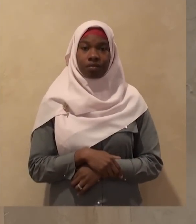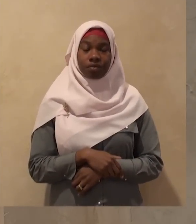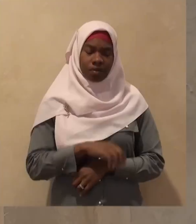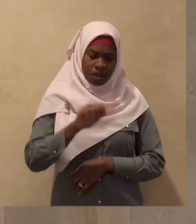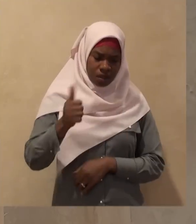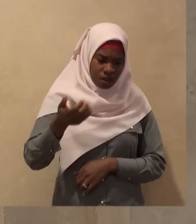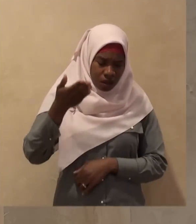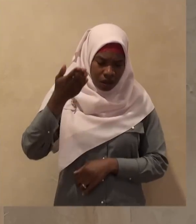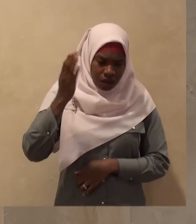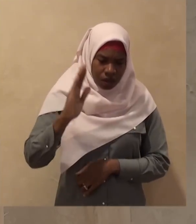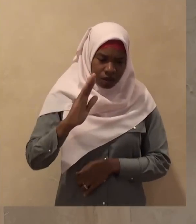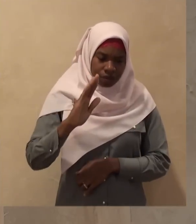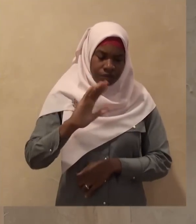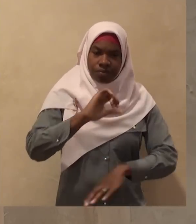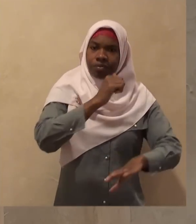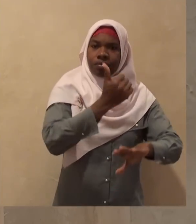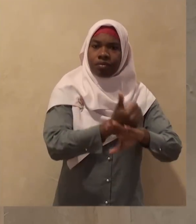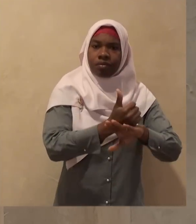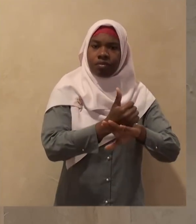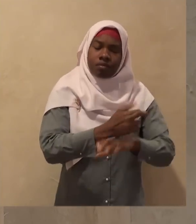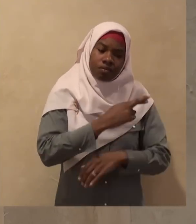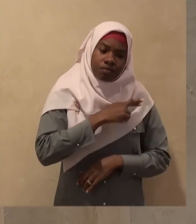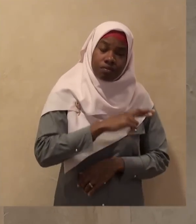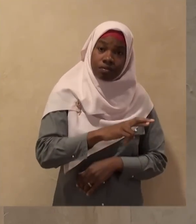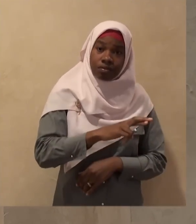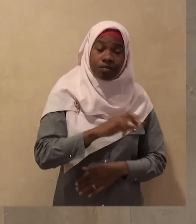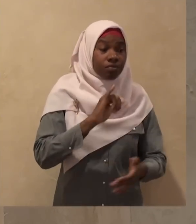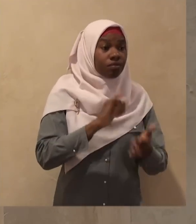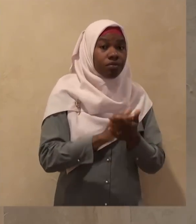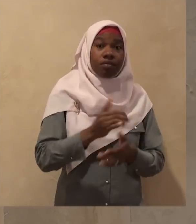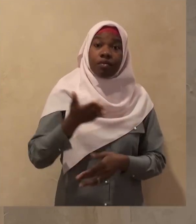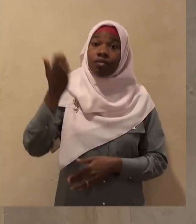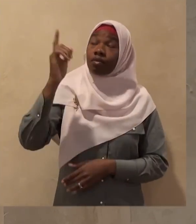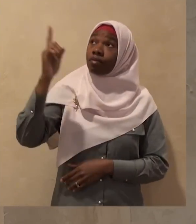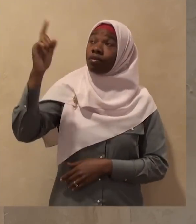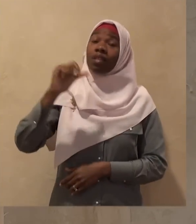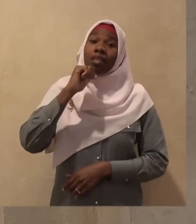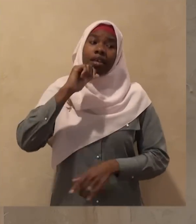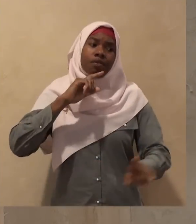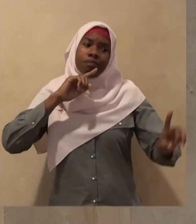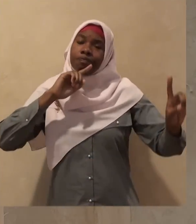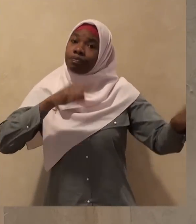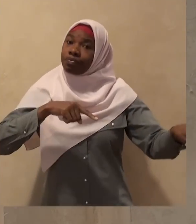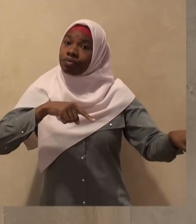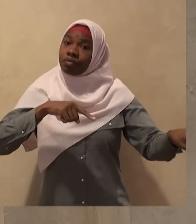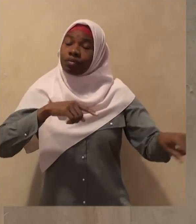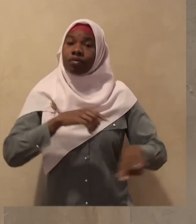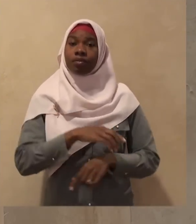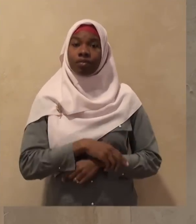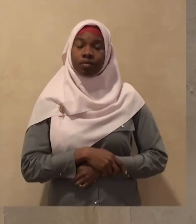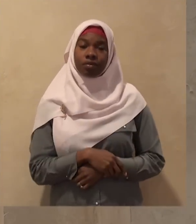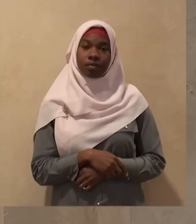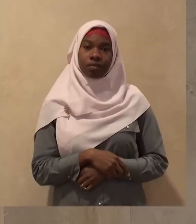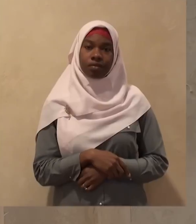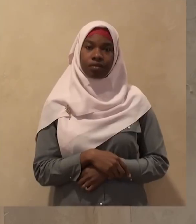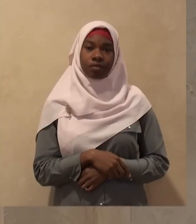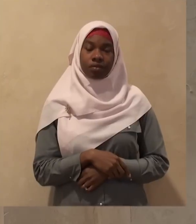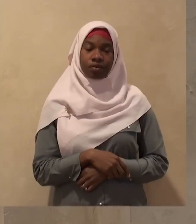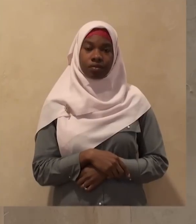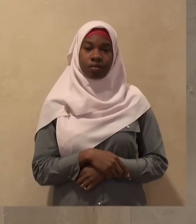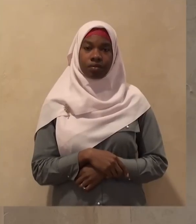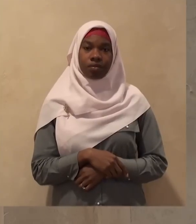religion that Allah subhanahu wa ta'ala has not ordained and the Rasul of Allah has